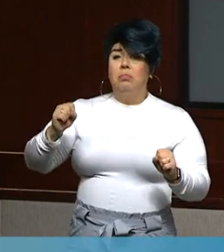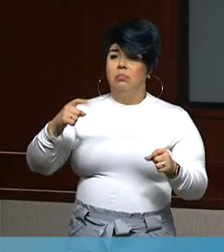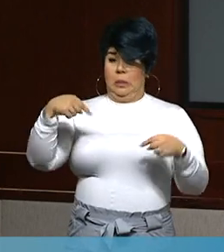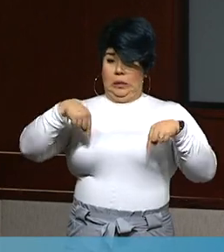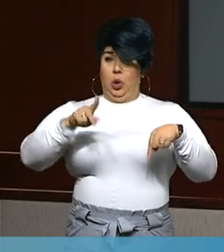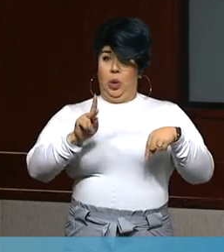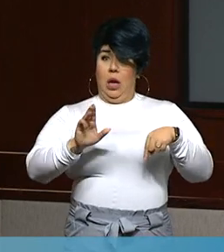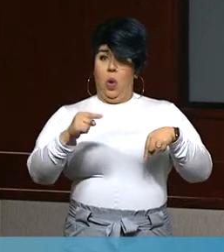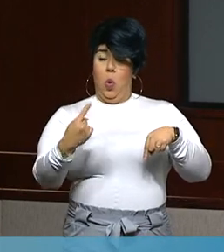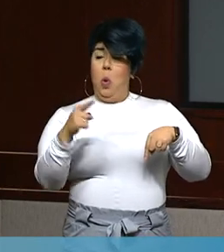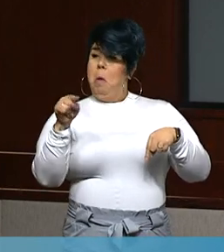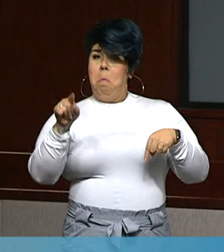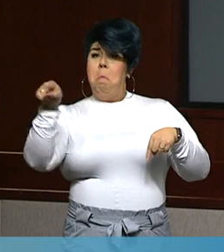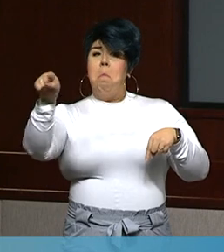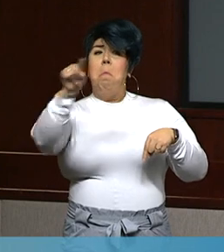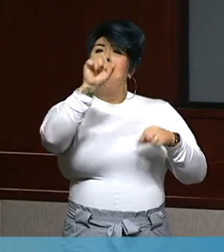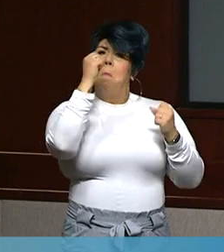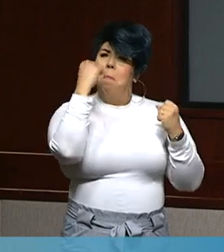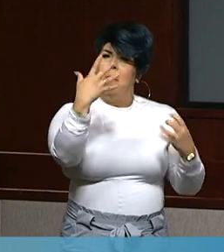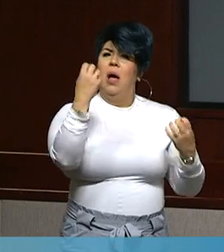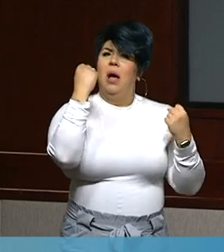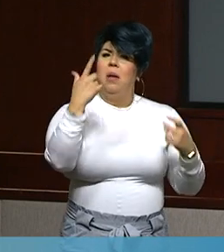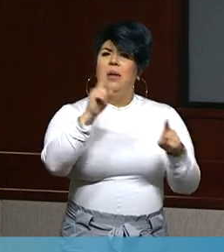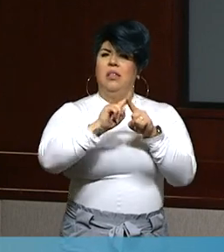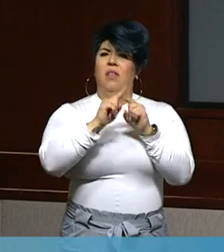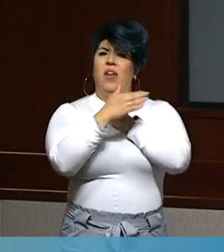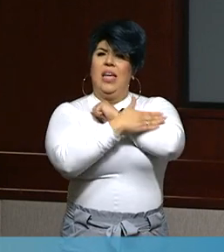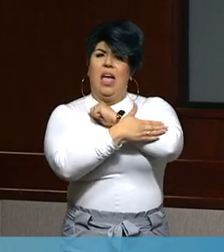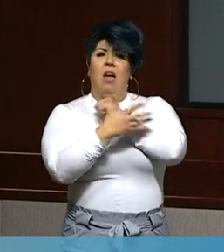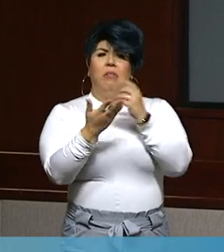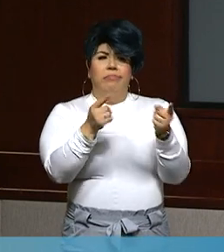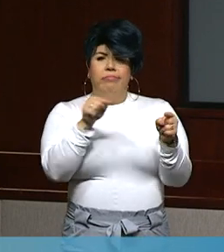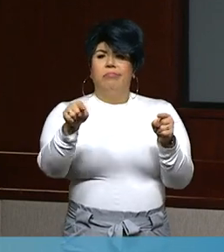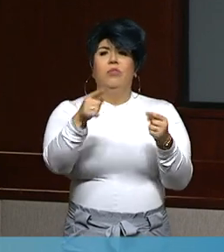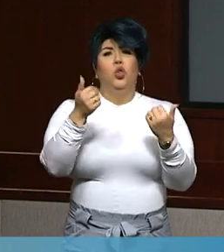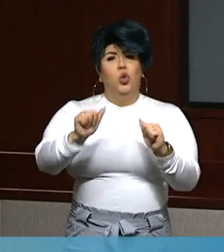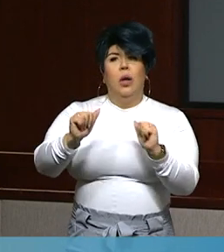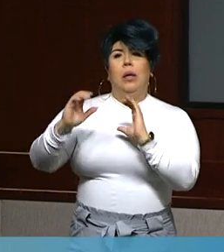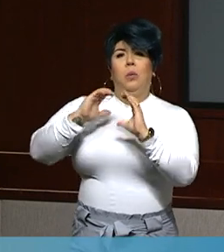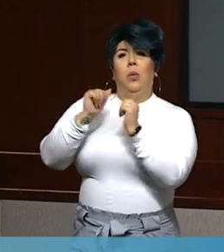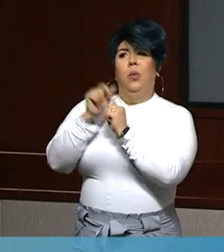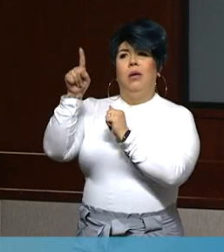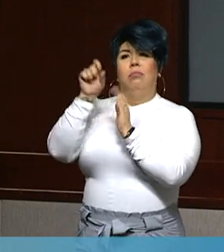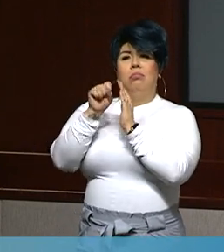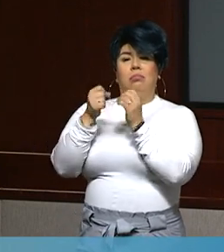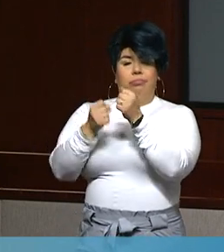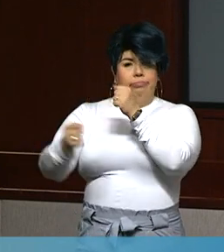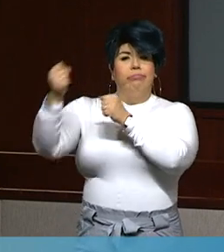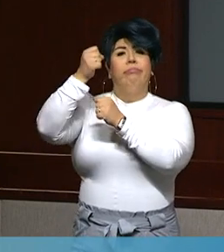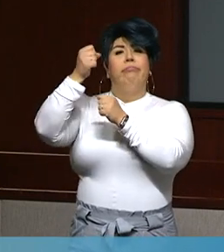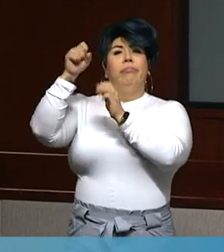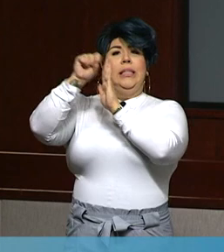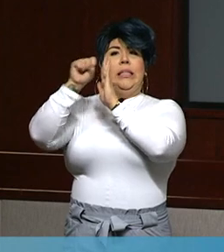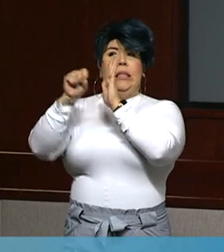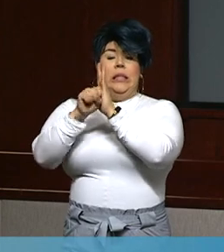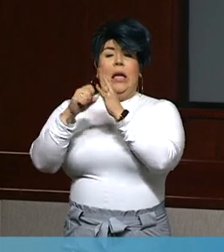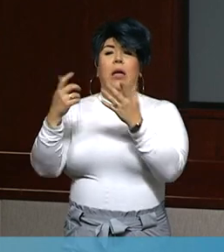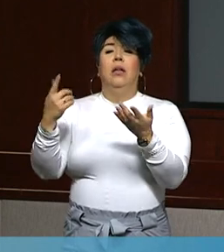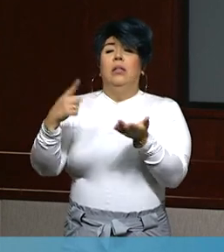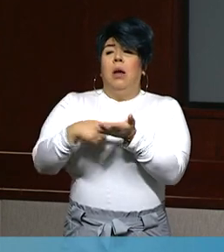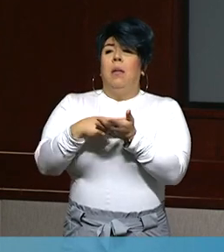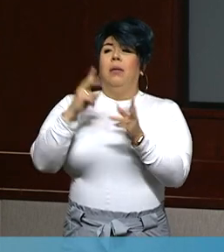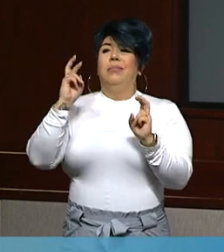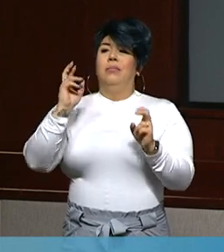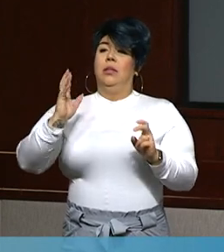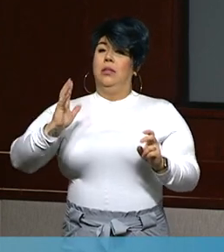are communicating or trying to communicate with the state, whether it's officially by county